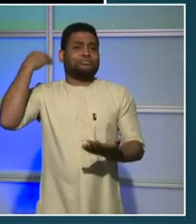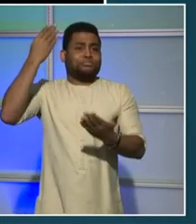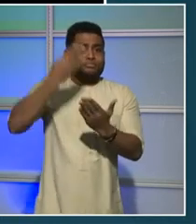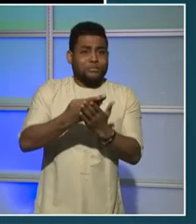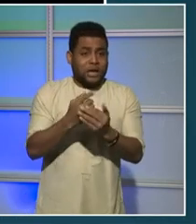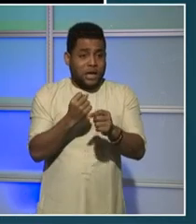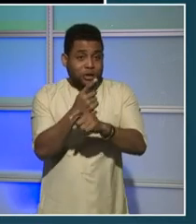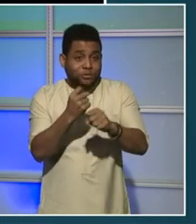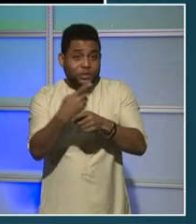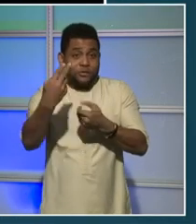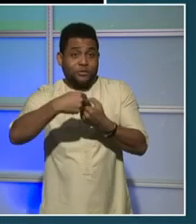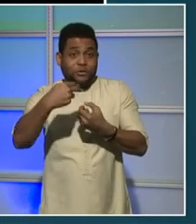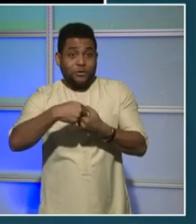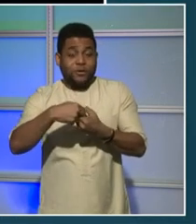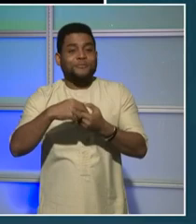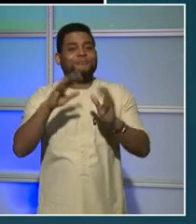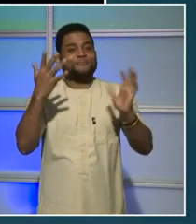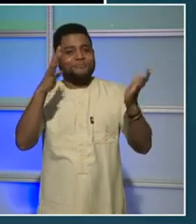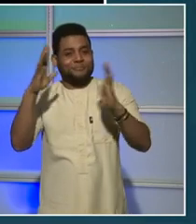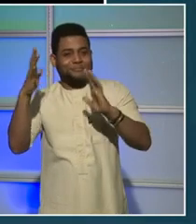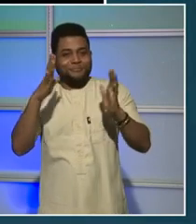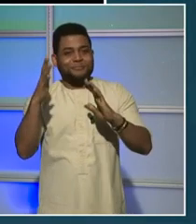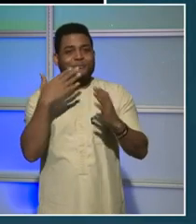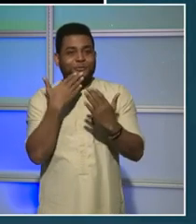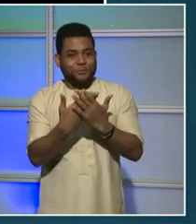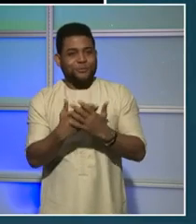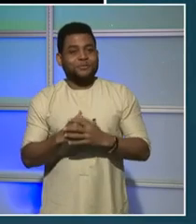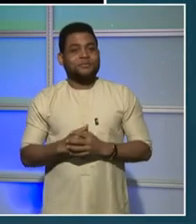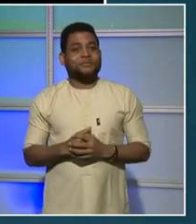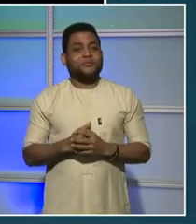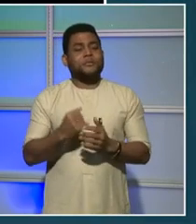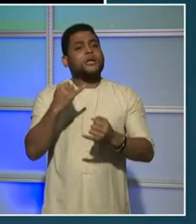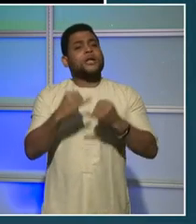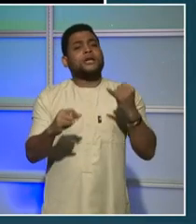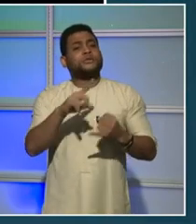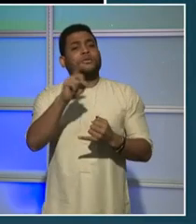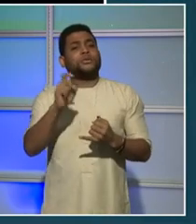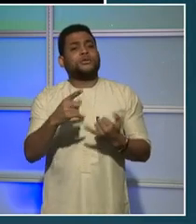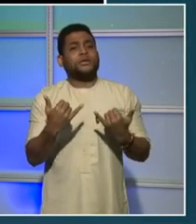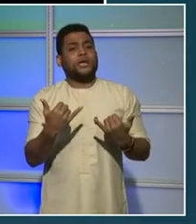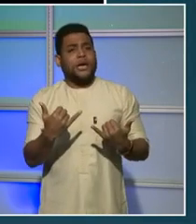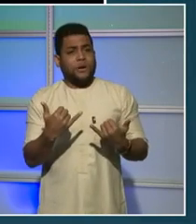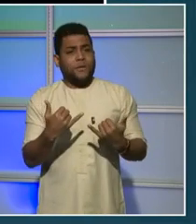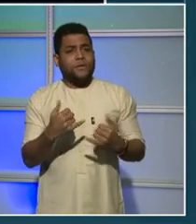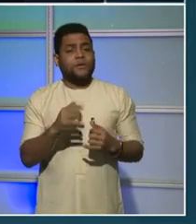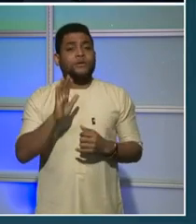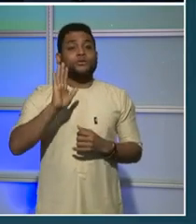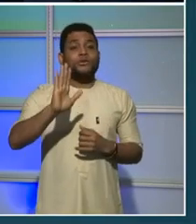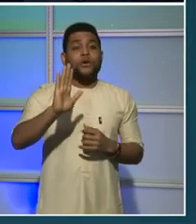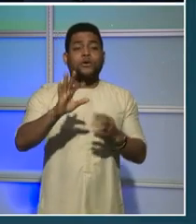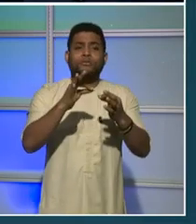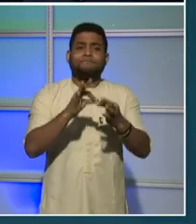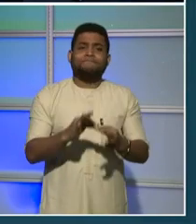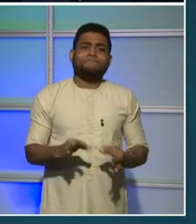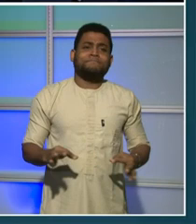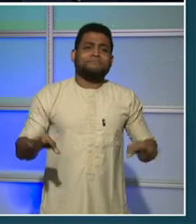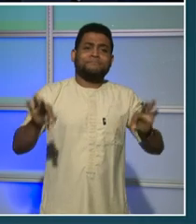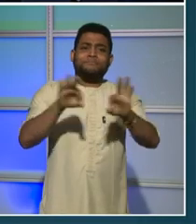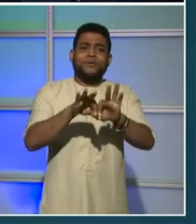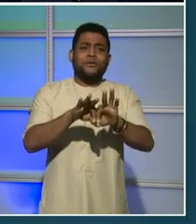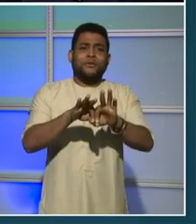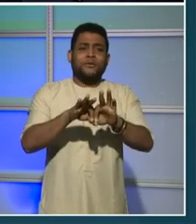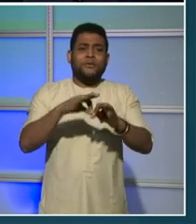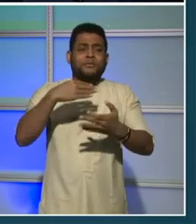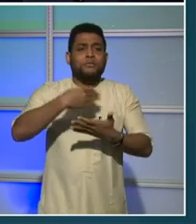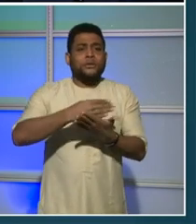So I have one last question for you before we start out the night. And that is what is your dot budget priority? So right now you can enter your top budget